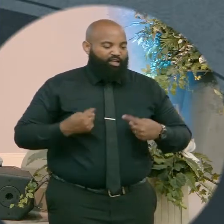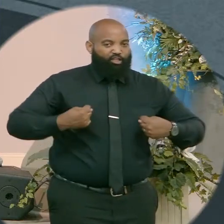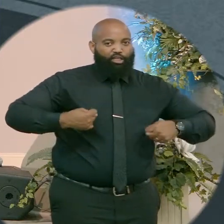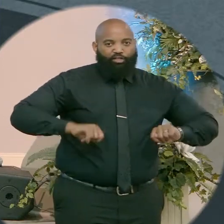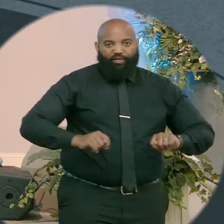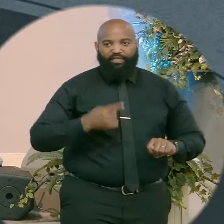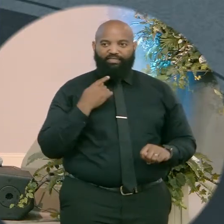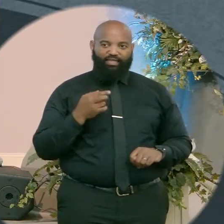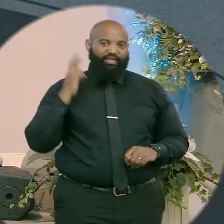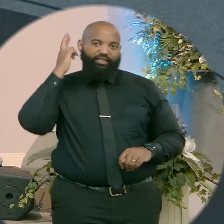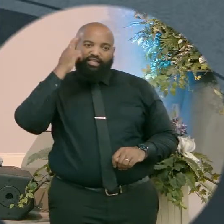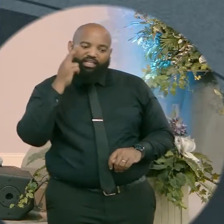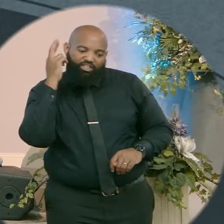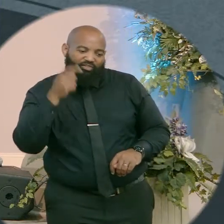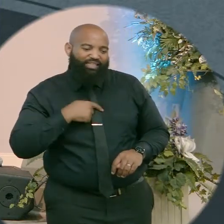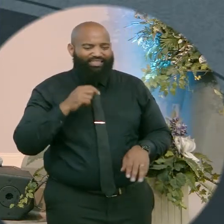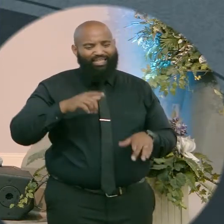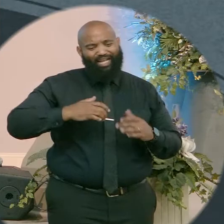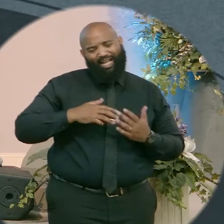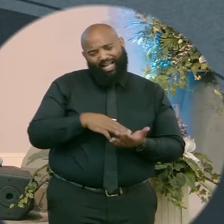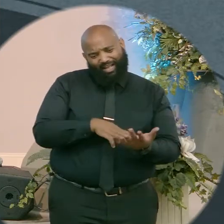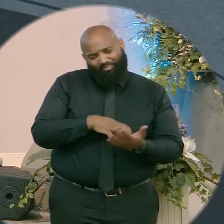Some of us got the itis in our walk.